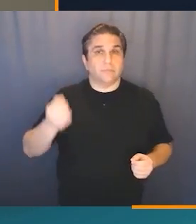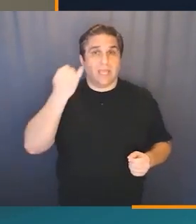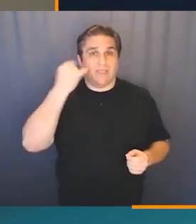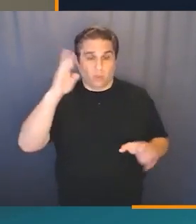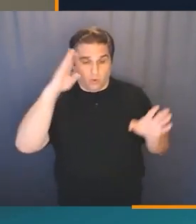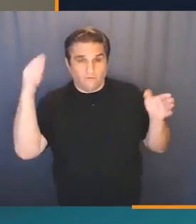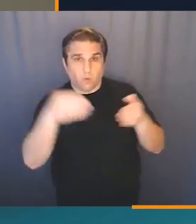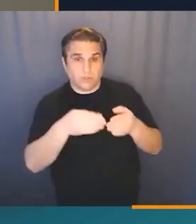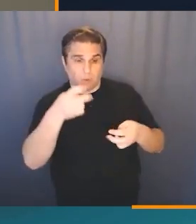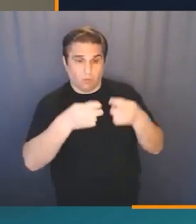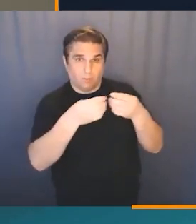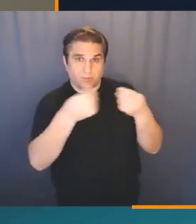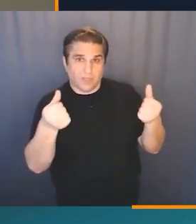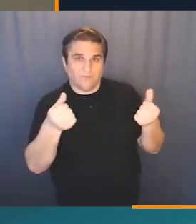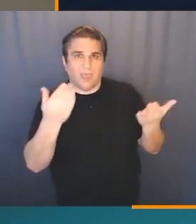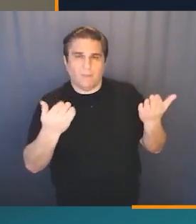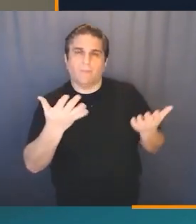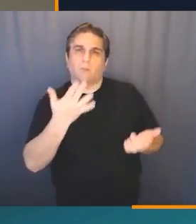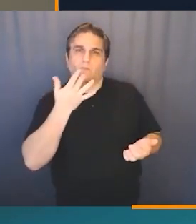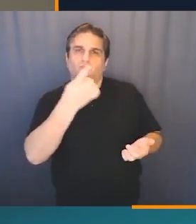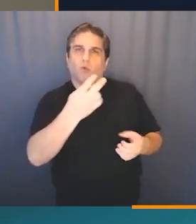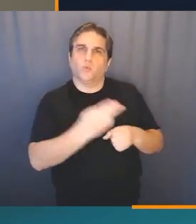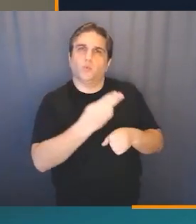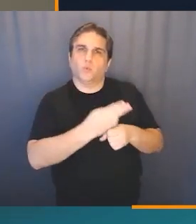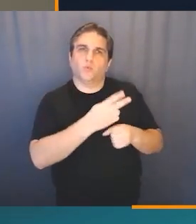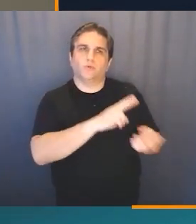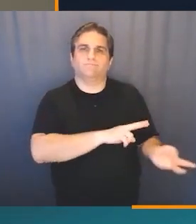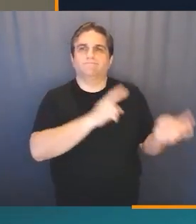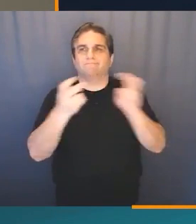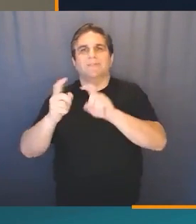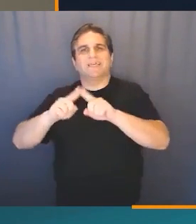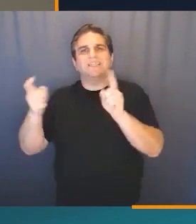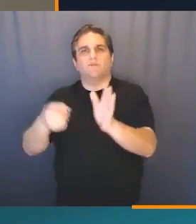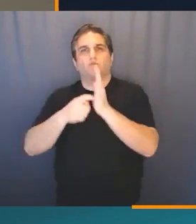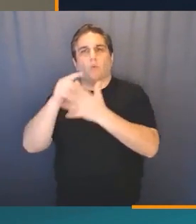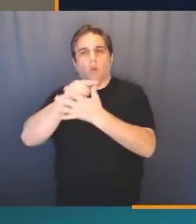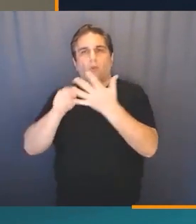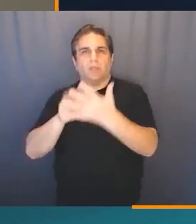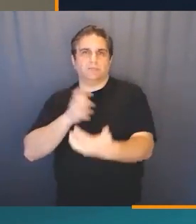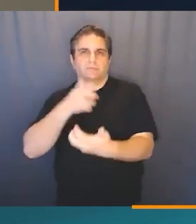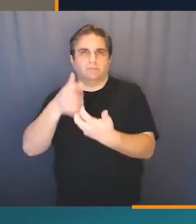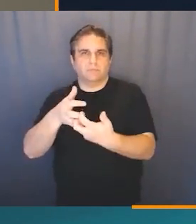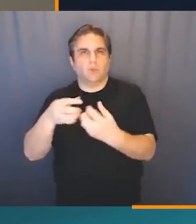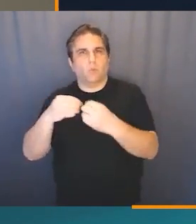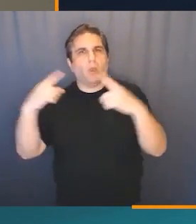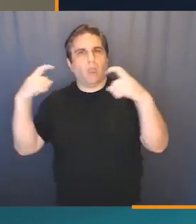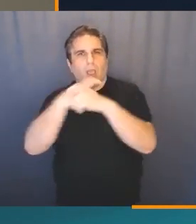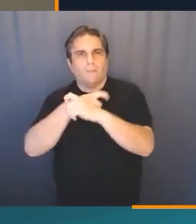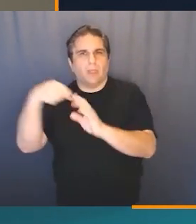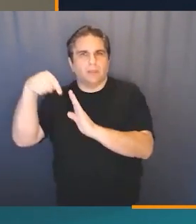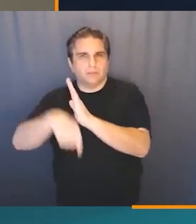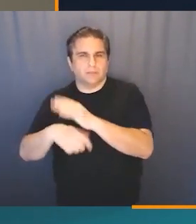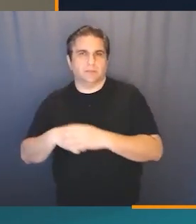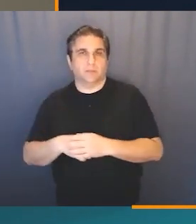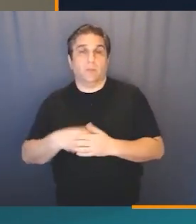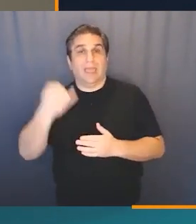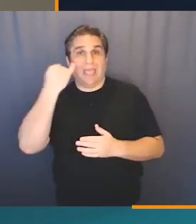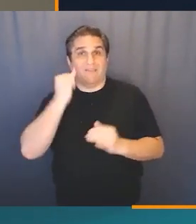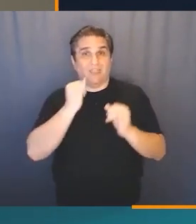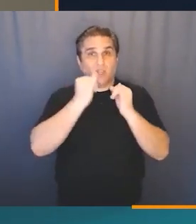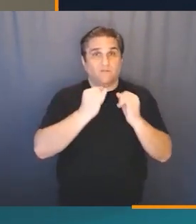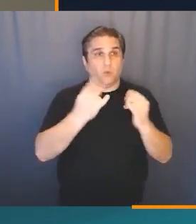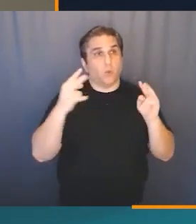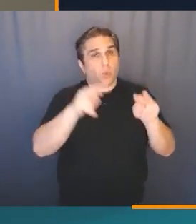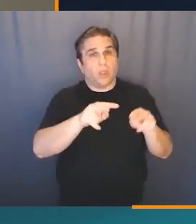for. For an interview looking at problem solving, they might rather want you to adapt your solution to slightly different requirements or more complex